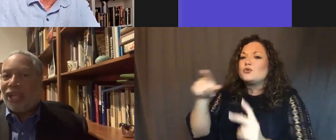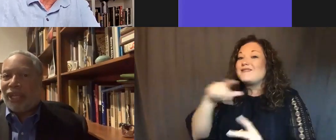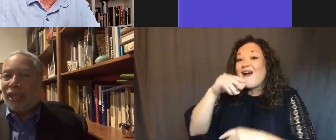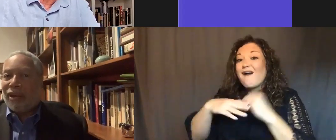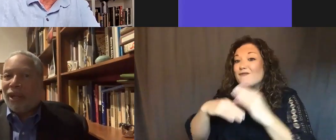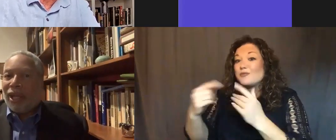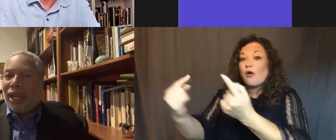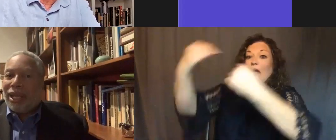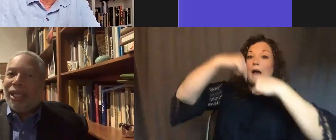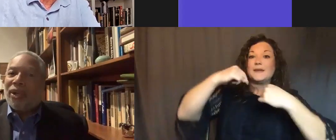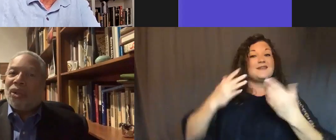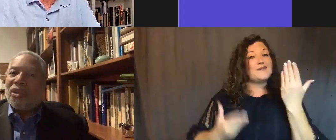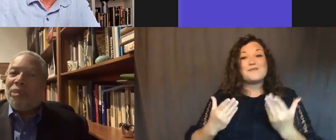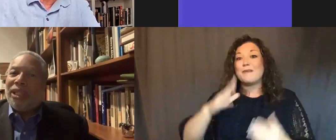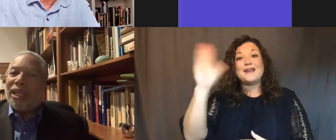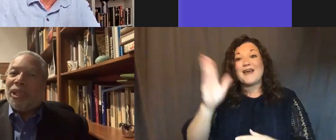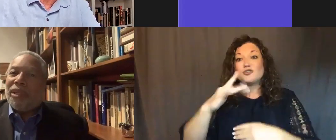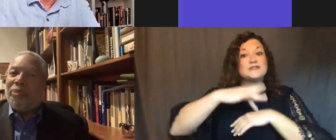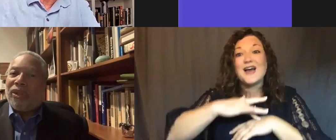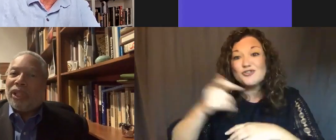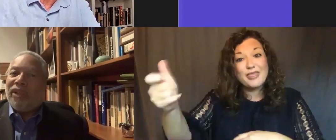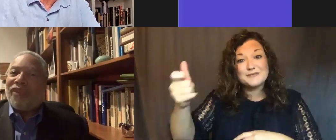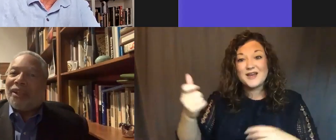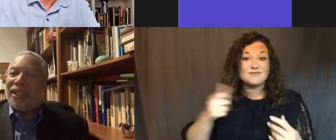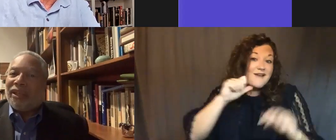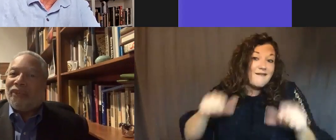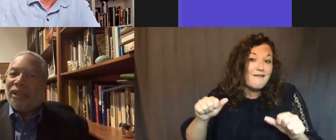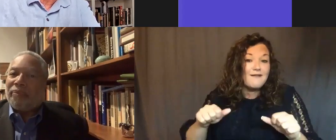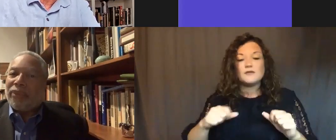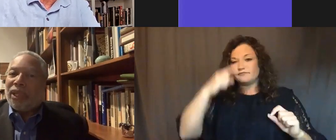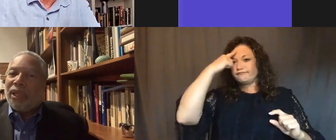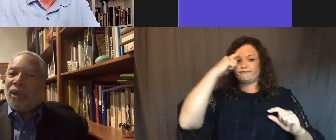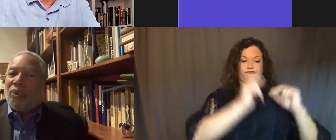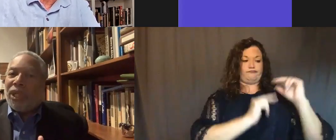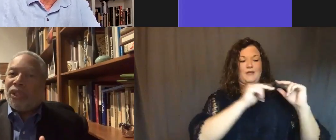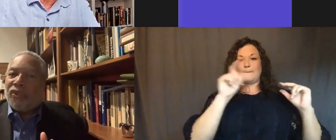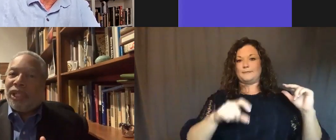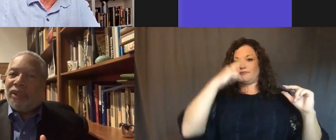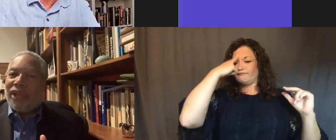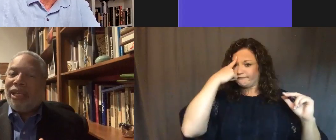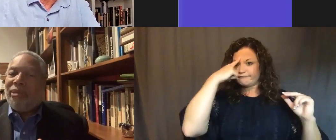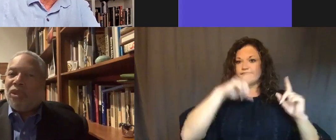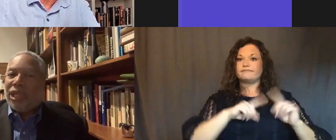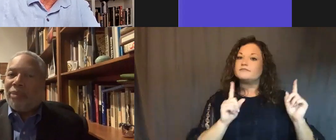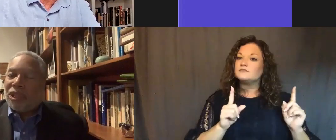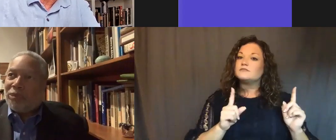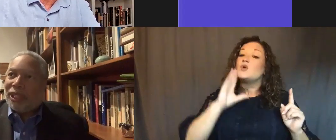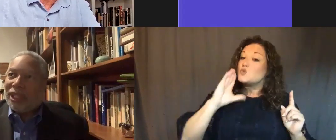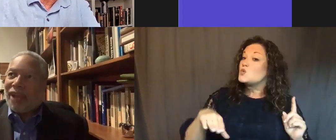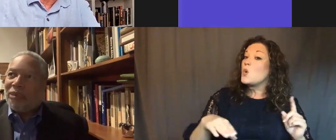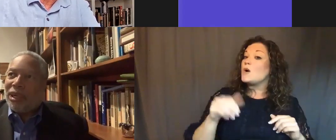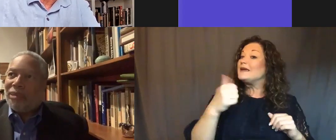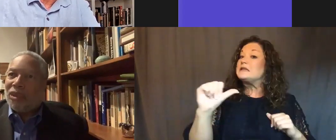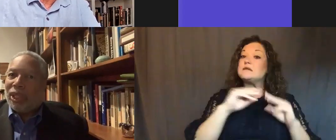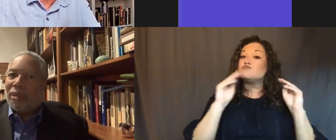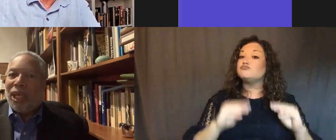may never get there. And I think it also means that within a building, you've got to think differently. One of the strengths of any museum, but especially